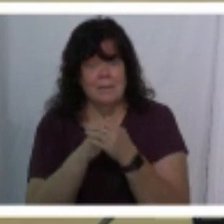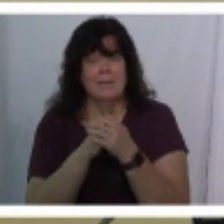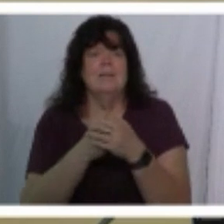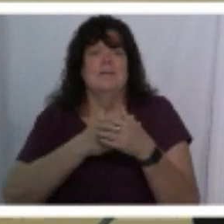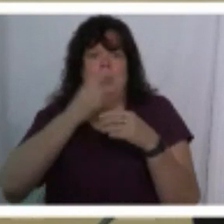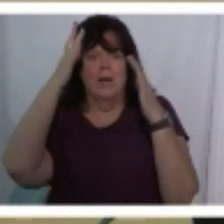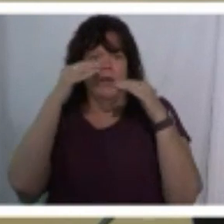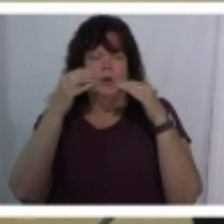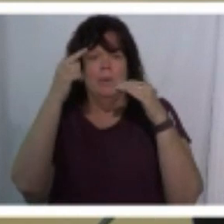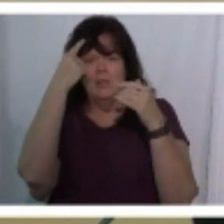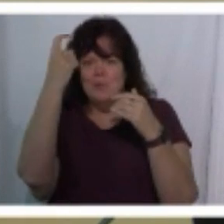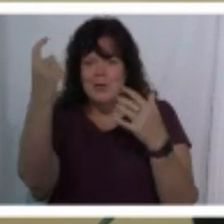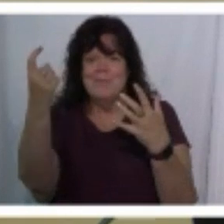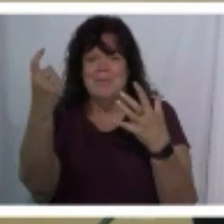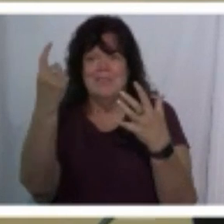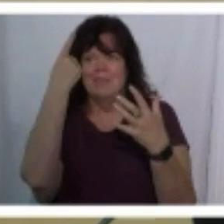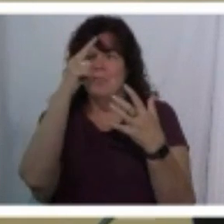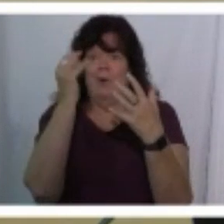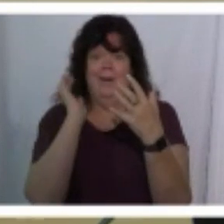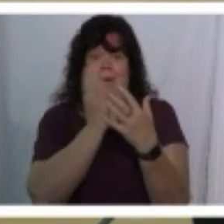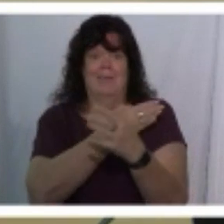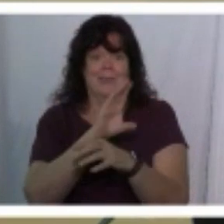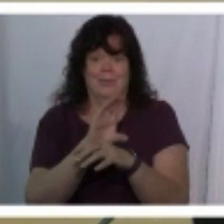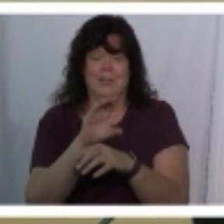my hope and dream for simplicity